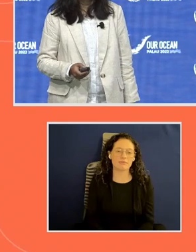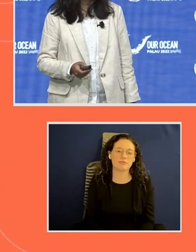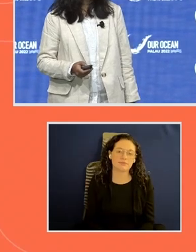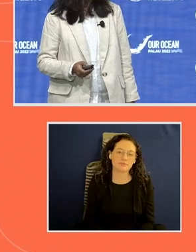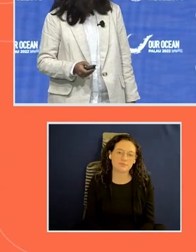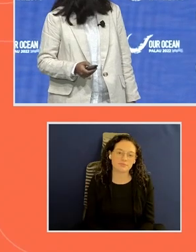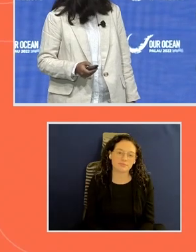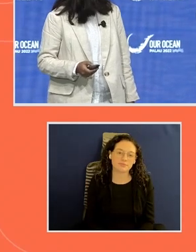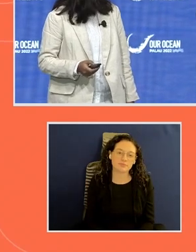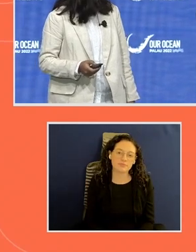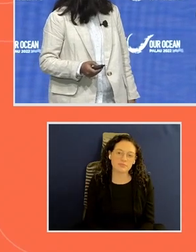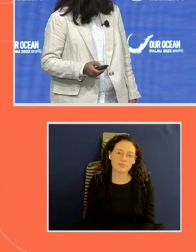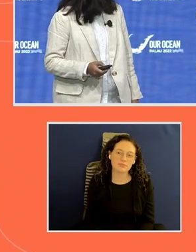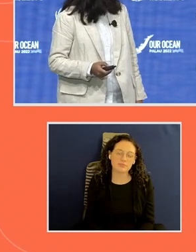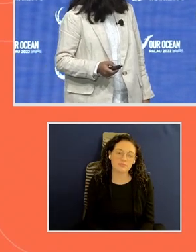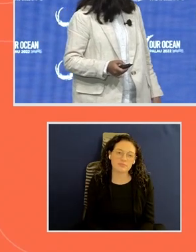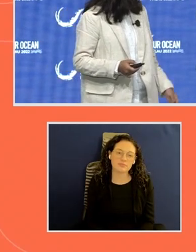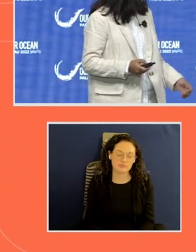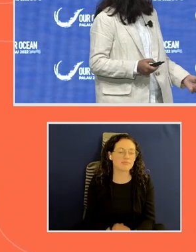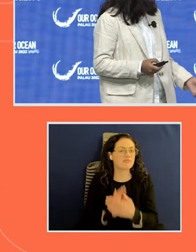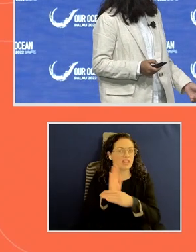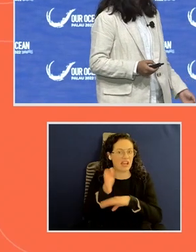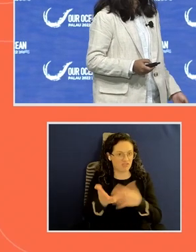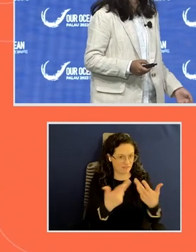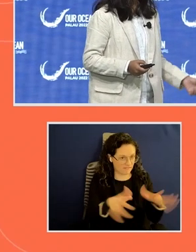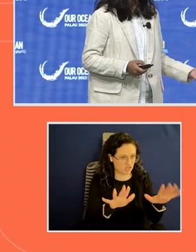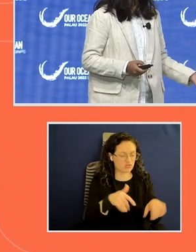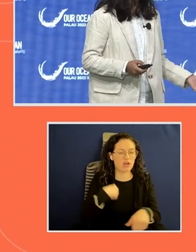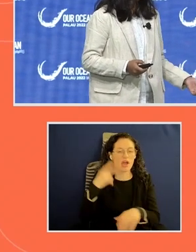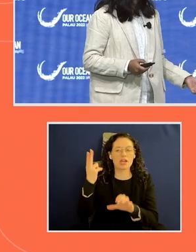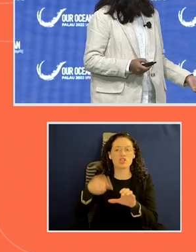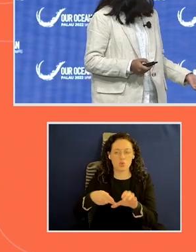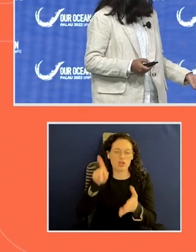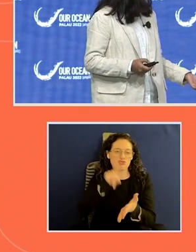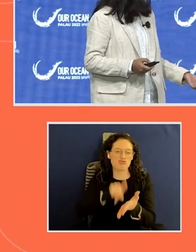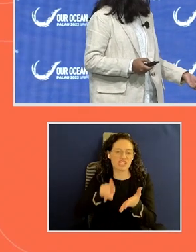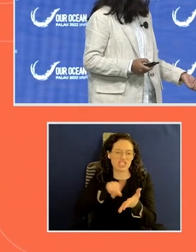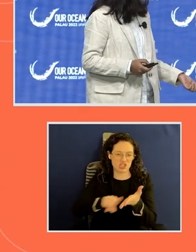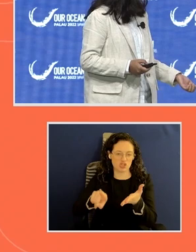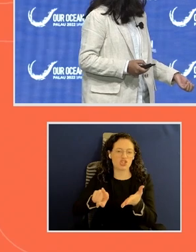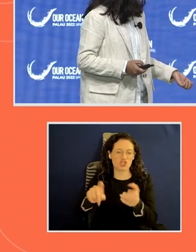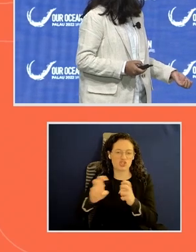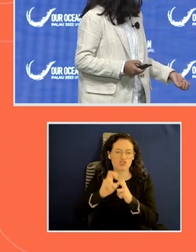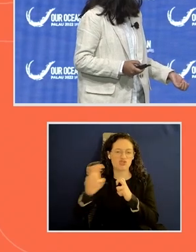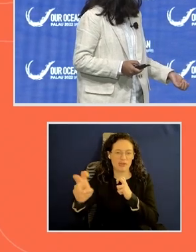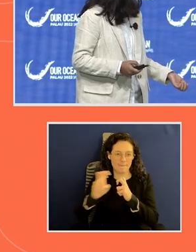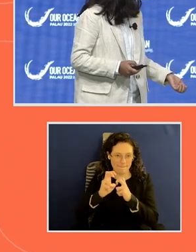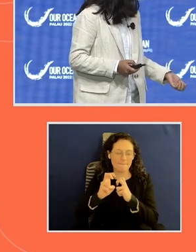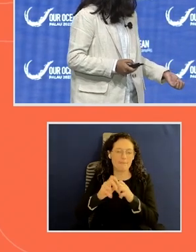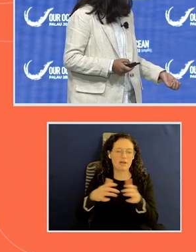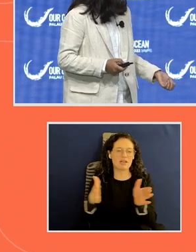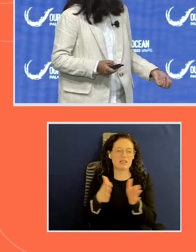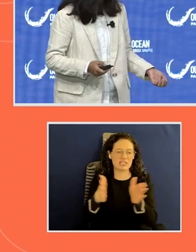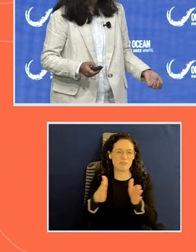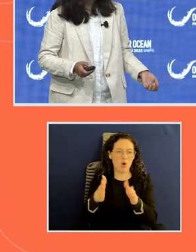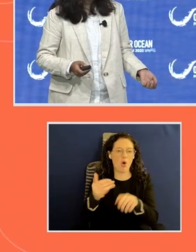After graduating, I joined a research trip in Maluku in a small island called Haruku.